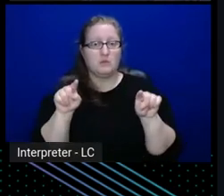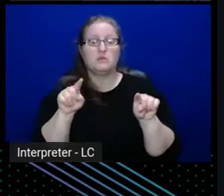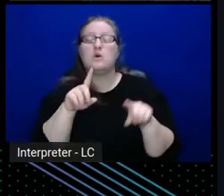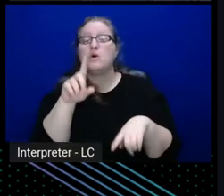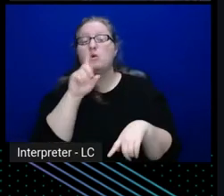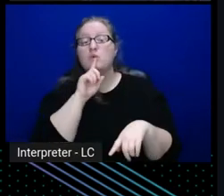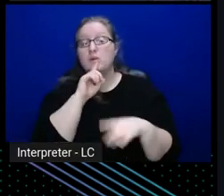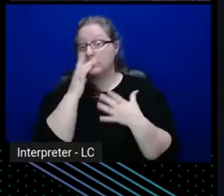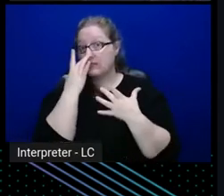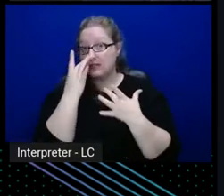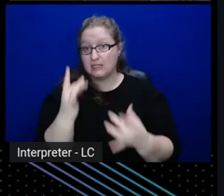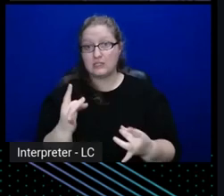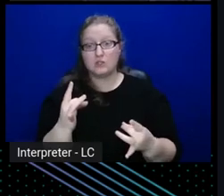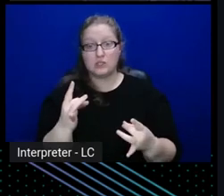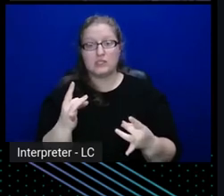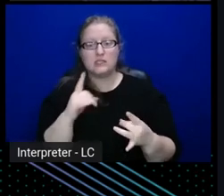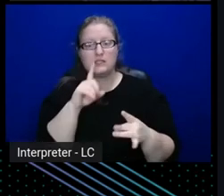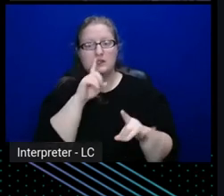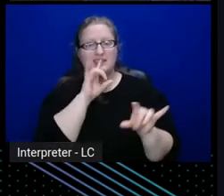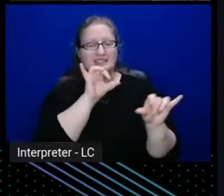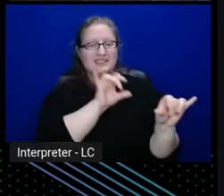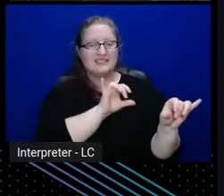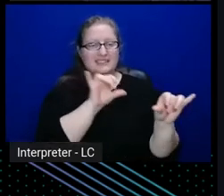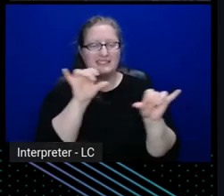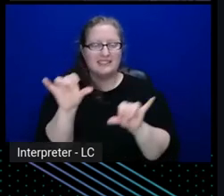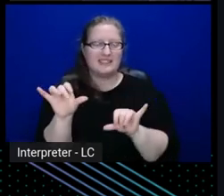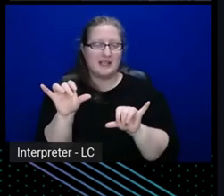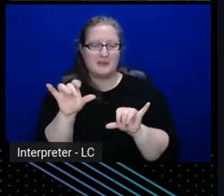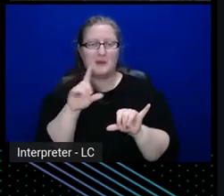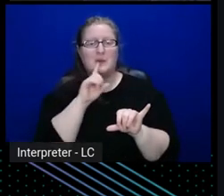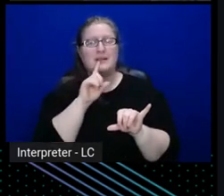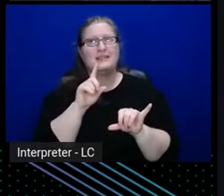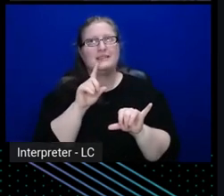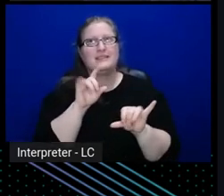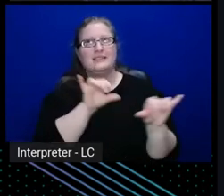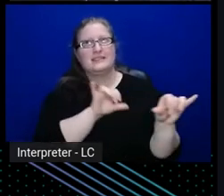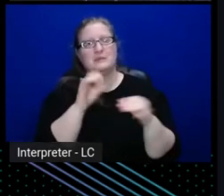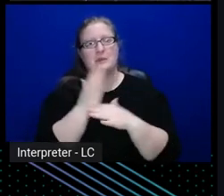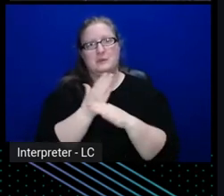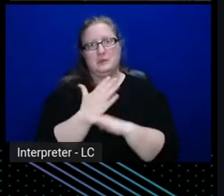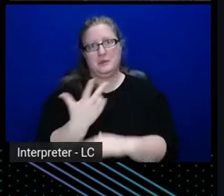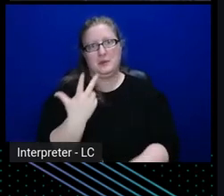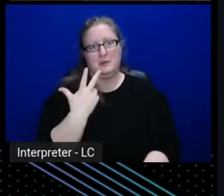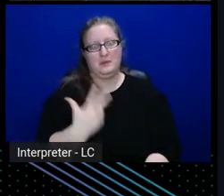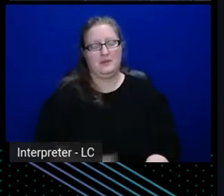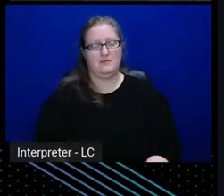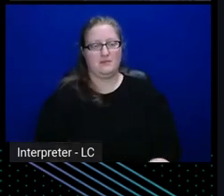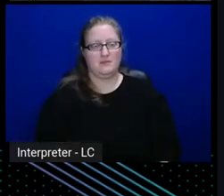is that it's the same, or it's very similar between the three of them, right,